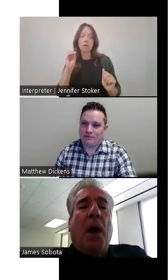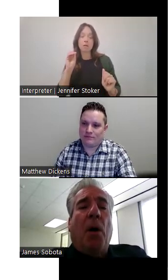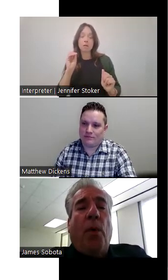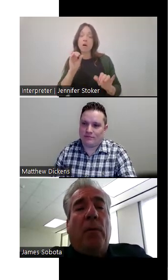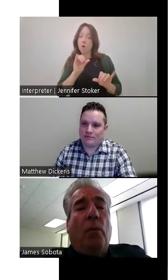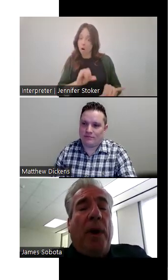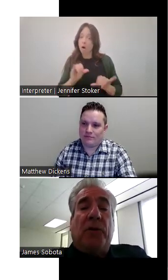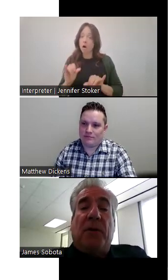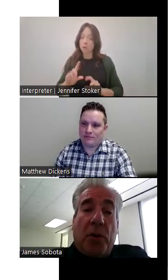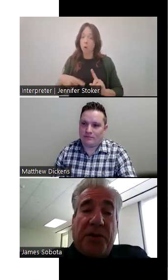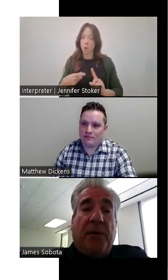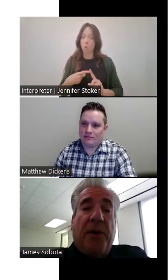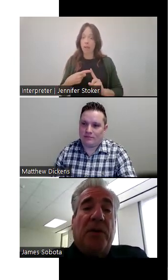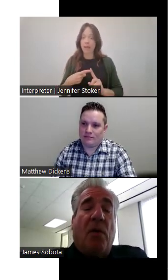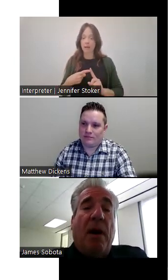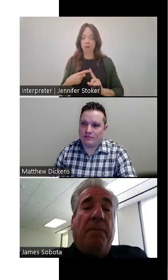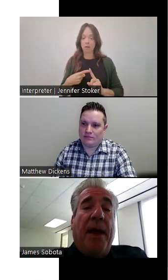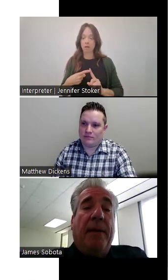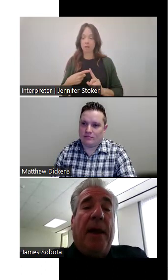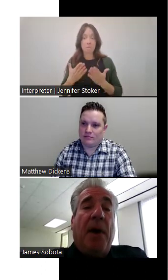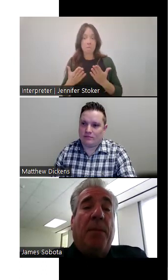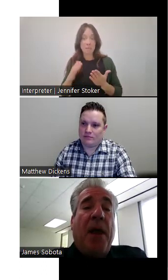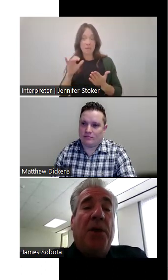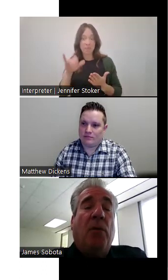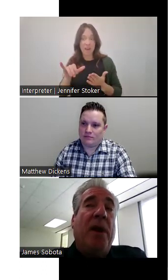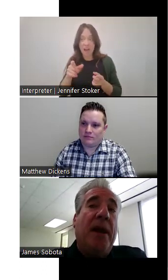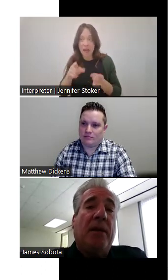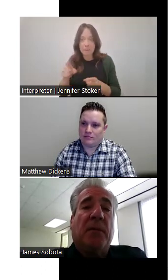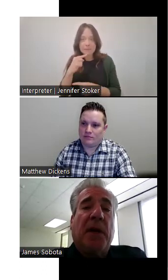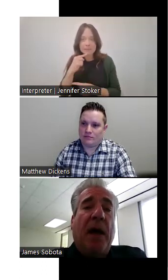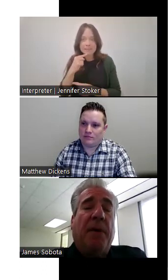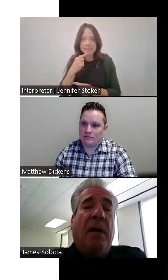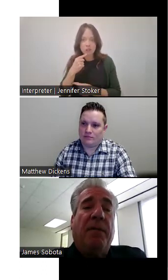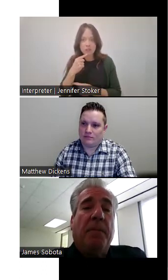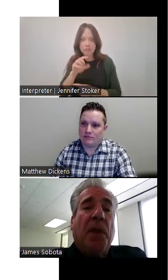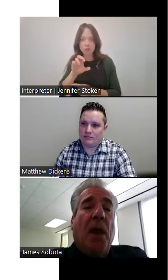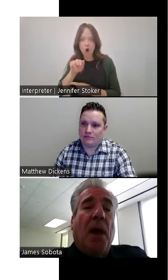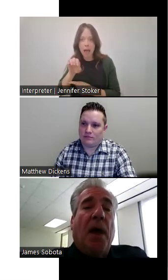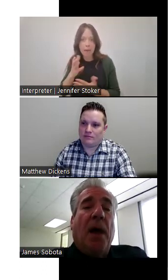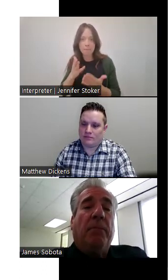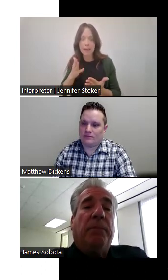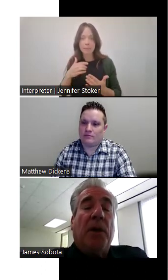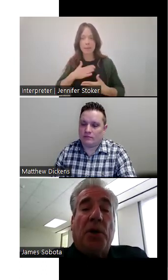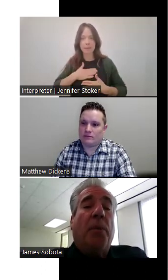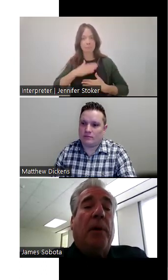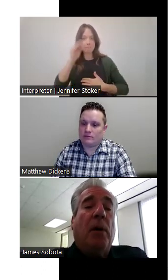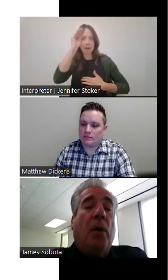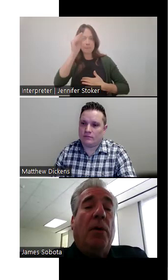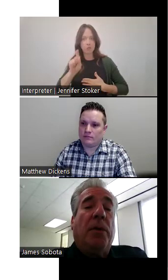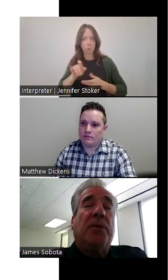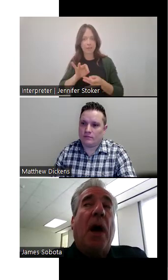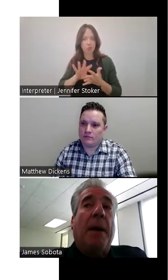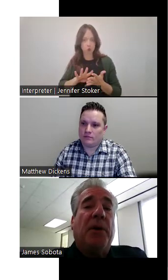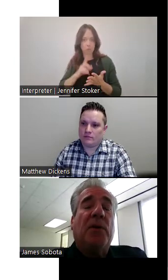uh, when, when it was a more serious crime that in my opinion, we needed some type of, um, interpreter,